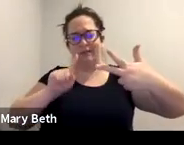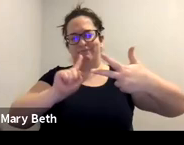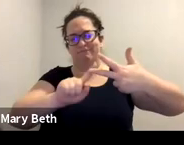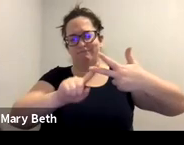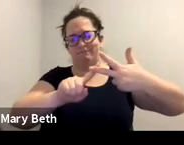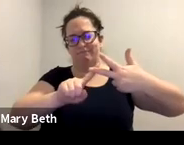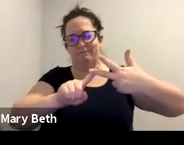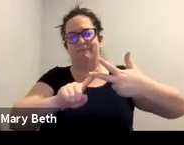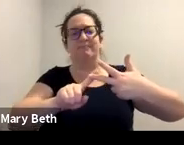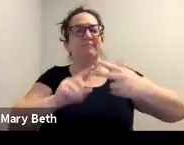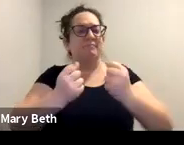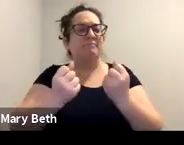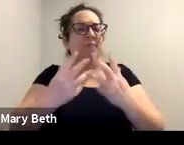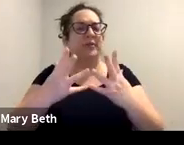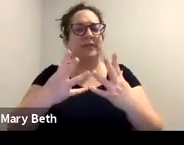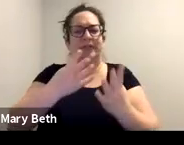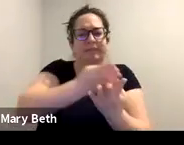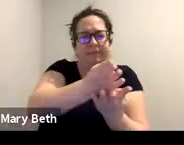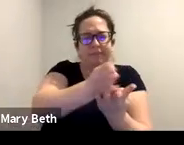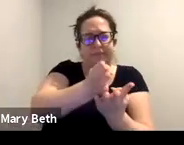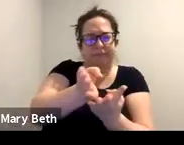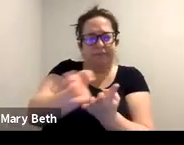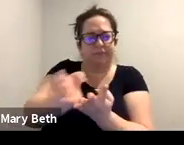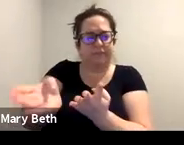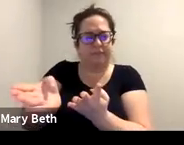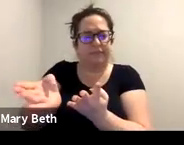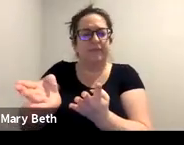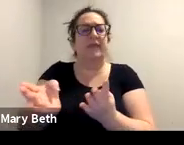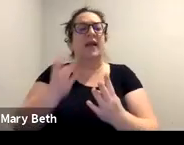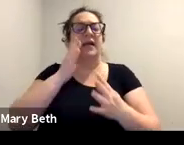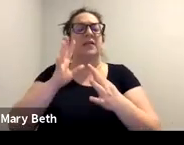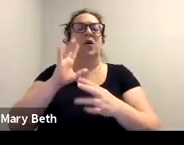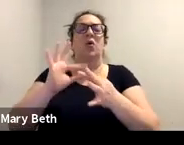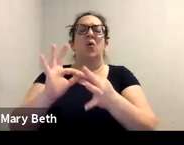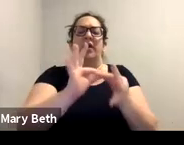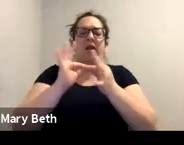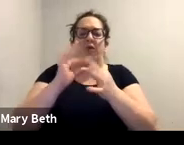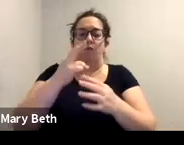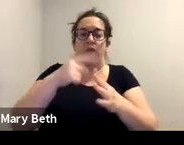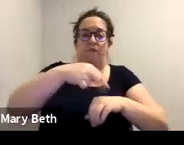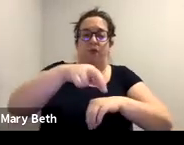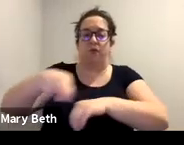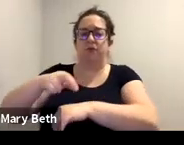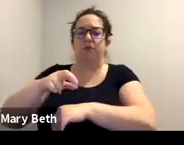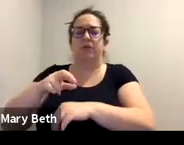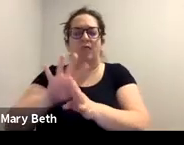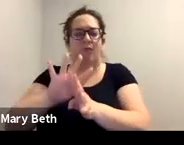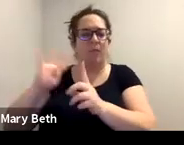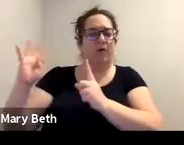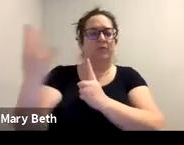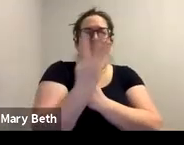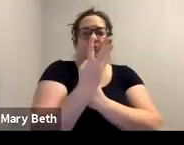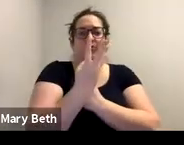approach is always preferred. Um, and trying to really think about all the different needs